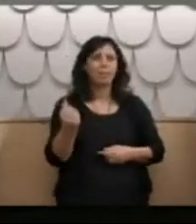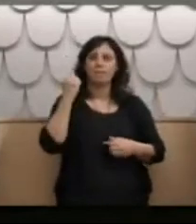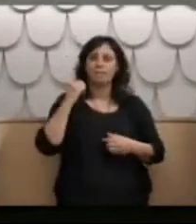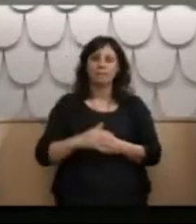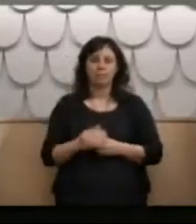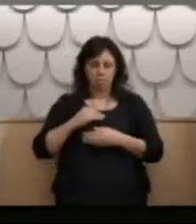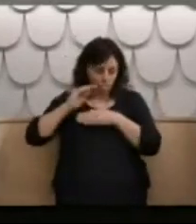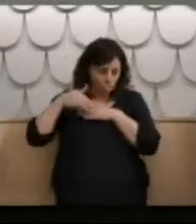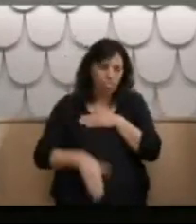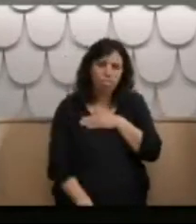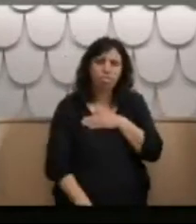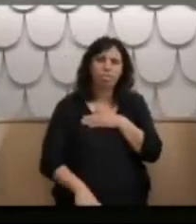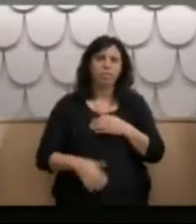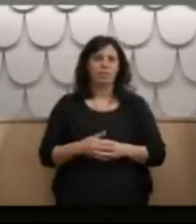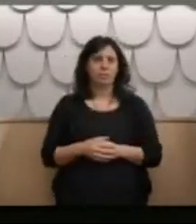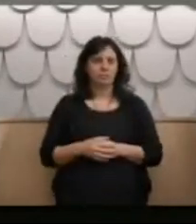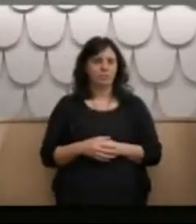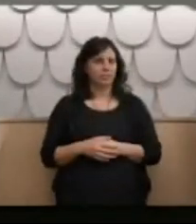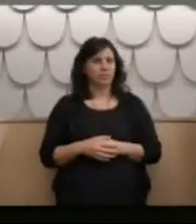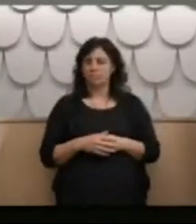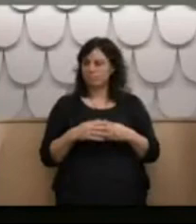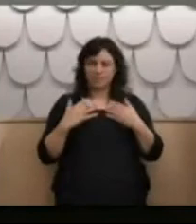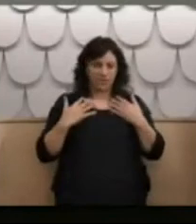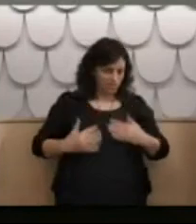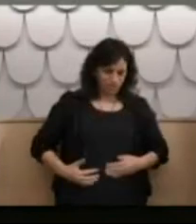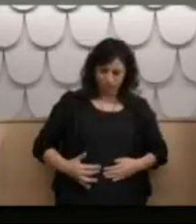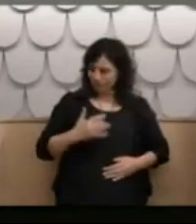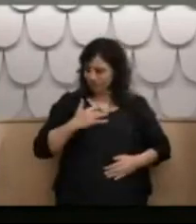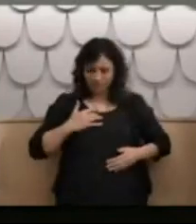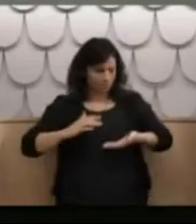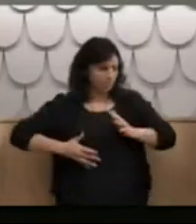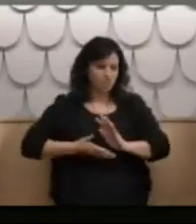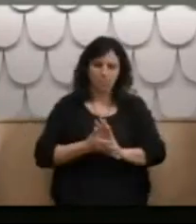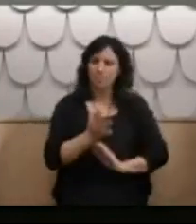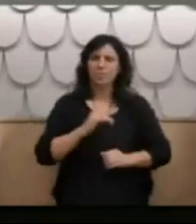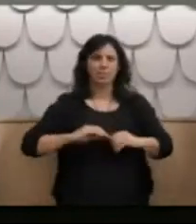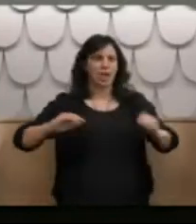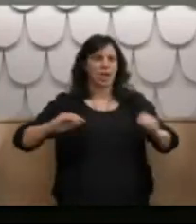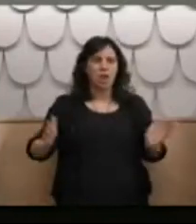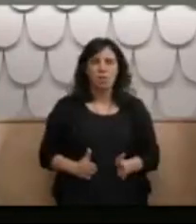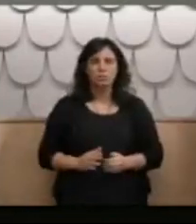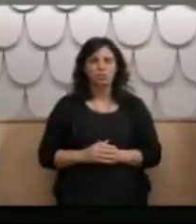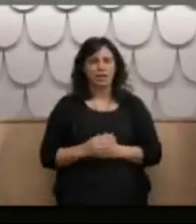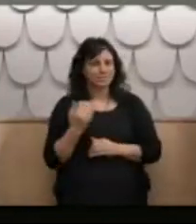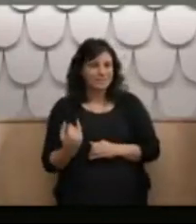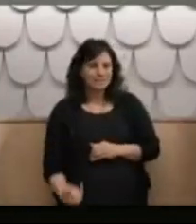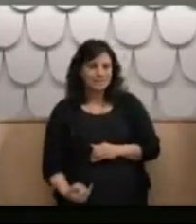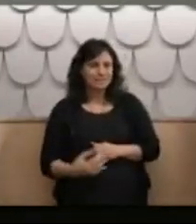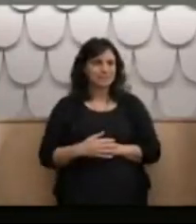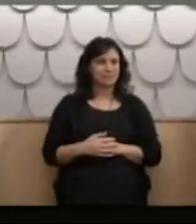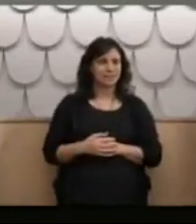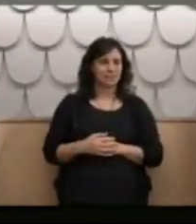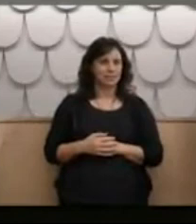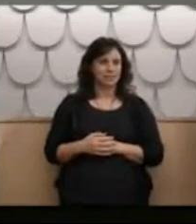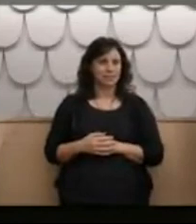I was a human reek. I had lost lots of weight. I had very understanding bosses but I just couldn't handle